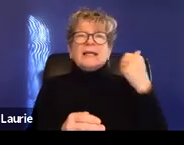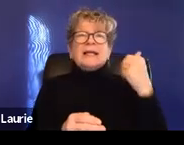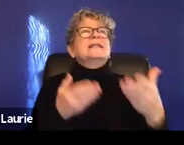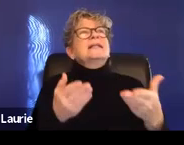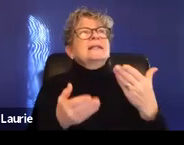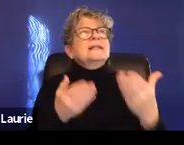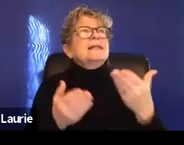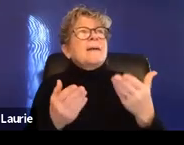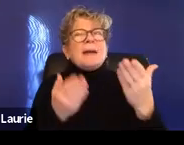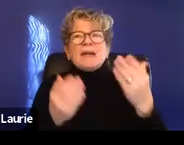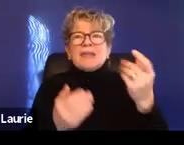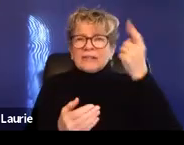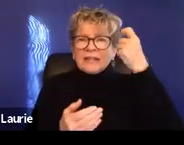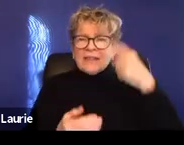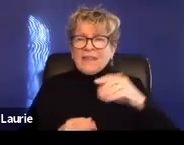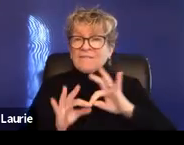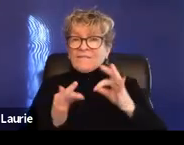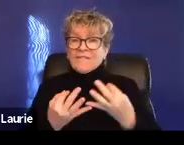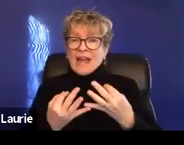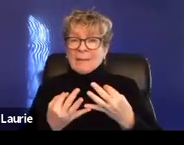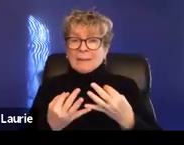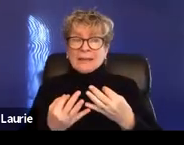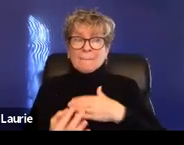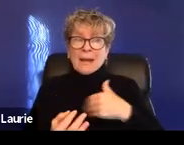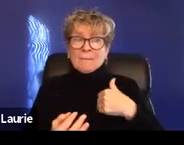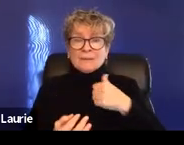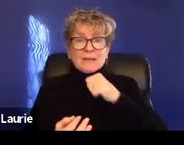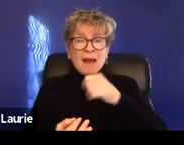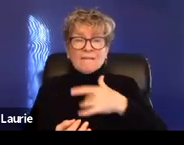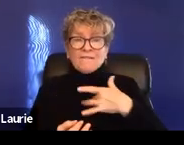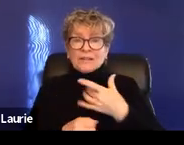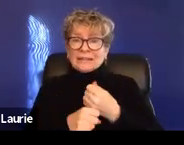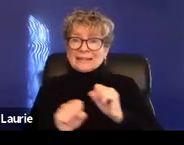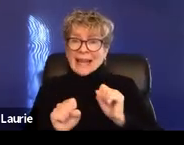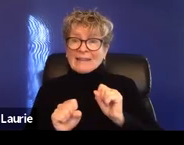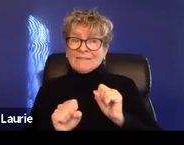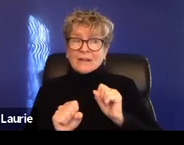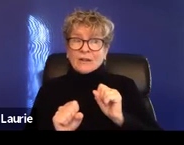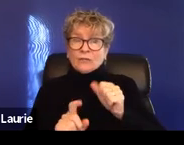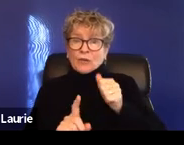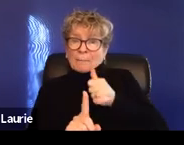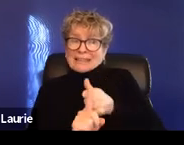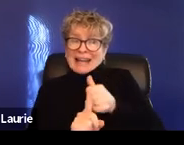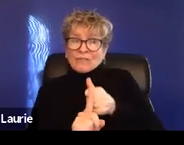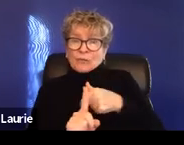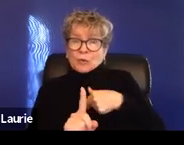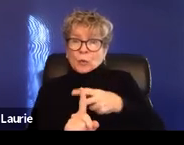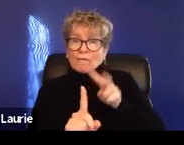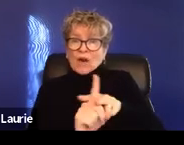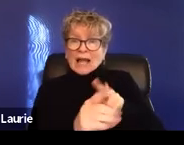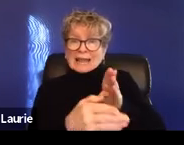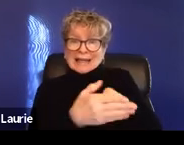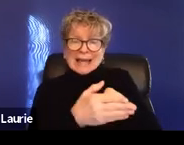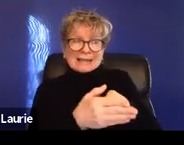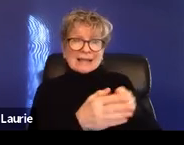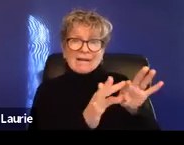understanding that maybe family members may not feel safe enough to file for protection against somebody who may have access to